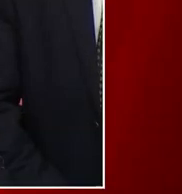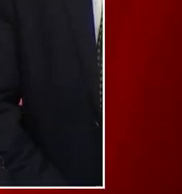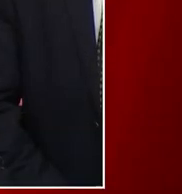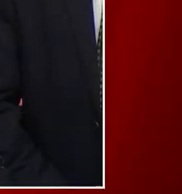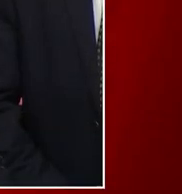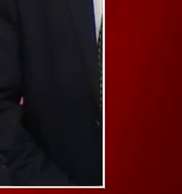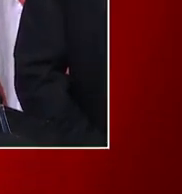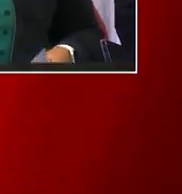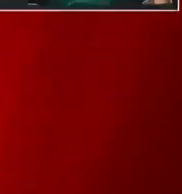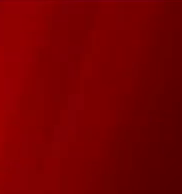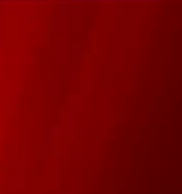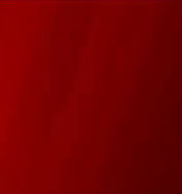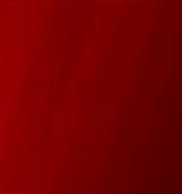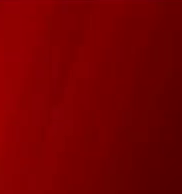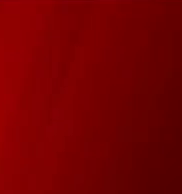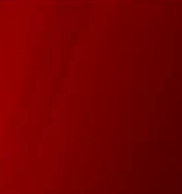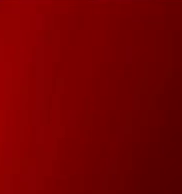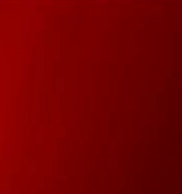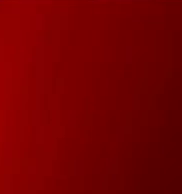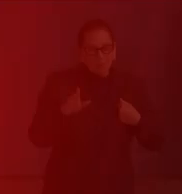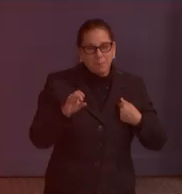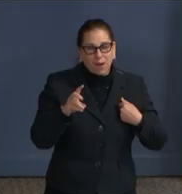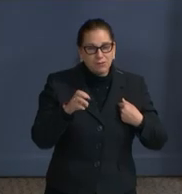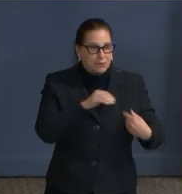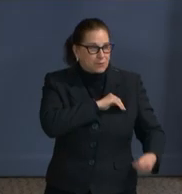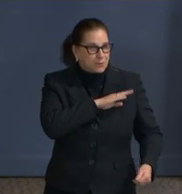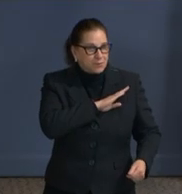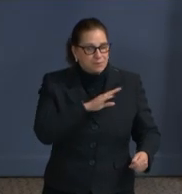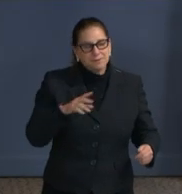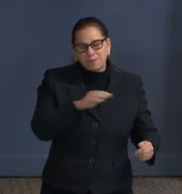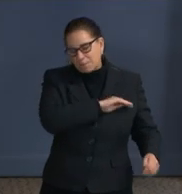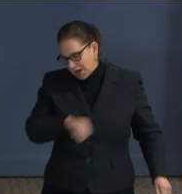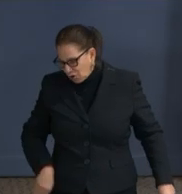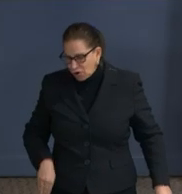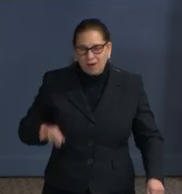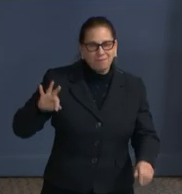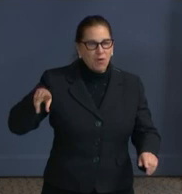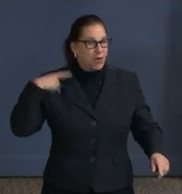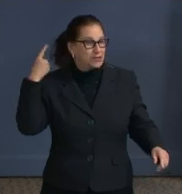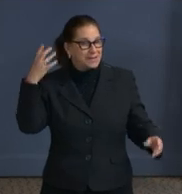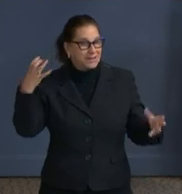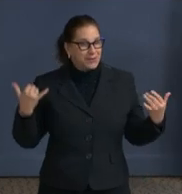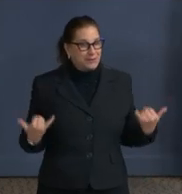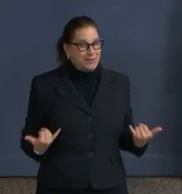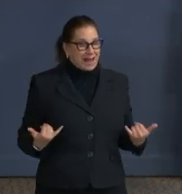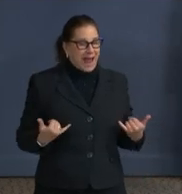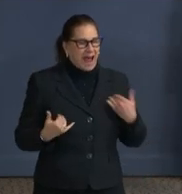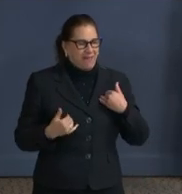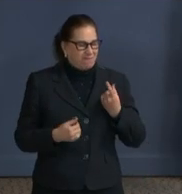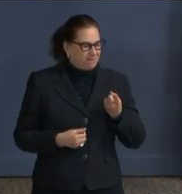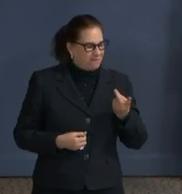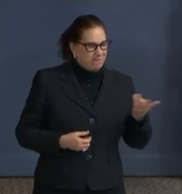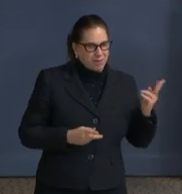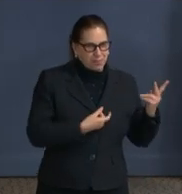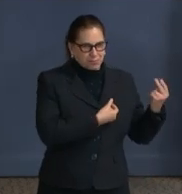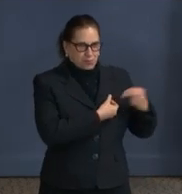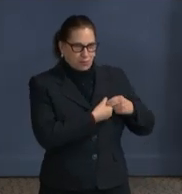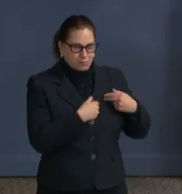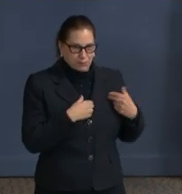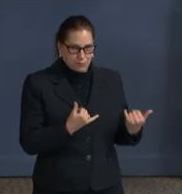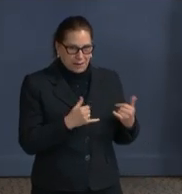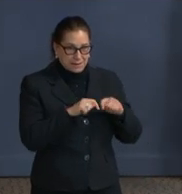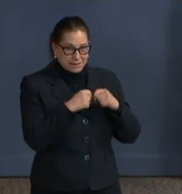I'm Muriel Bowser. the mayor of Washington, D.C., and today I'm joined by members of my administration to provide